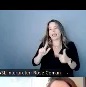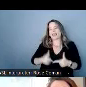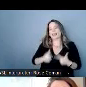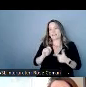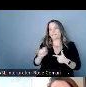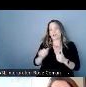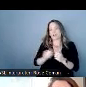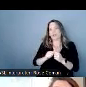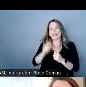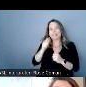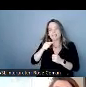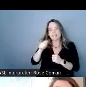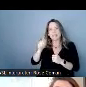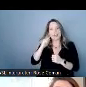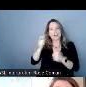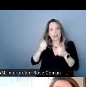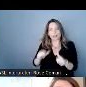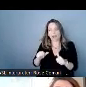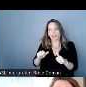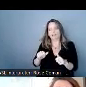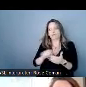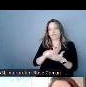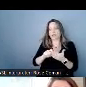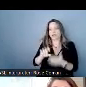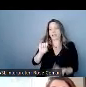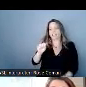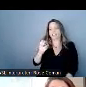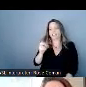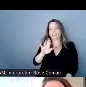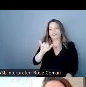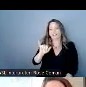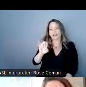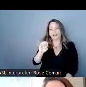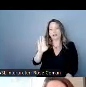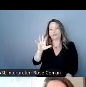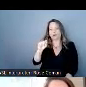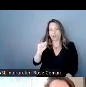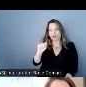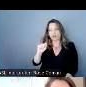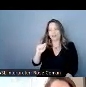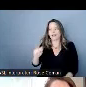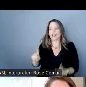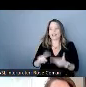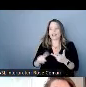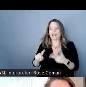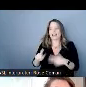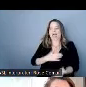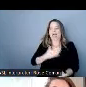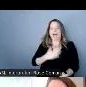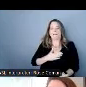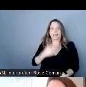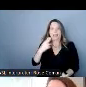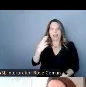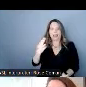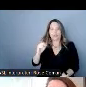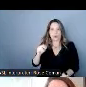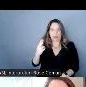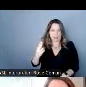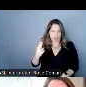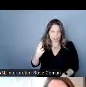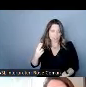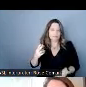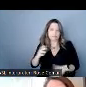by sherry ebert and the happy hard of hearing or happy hoh by gail hannon all incredible